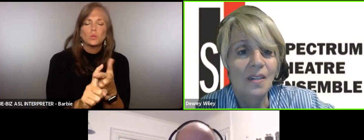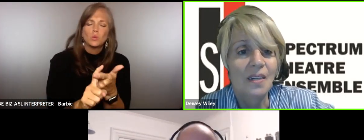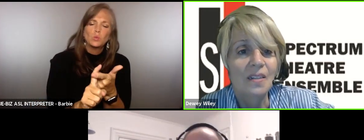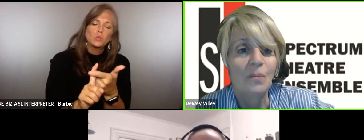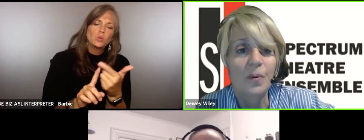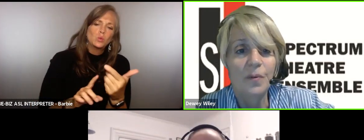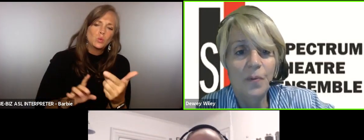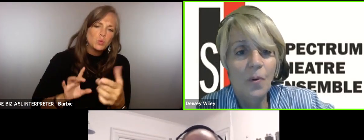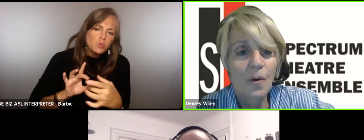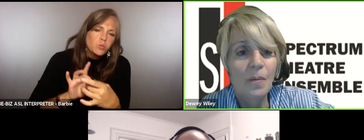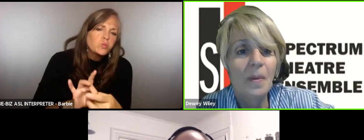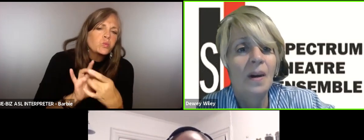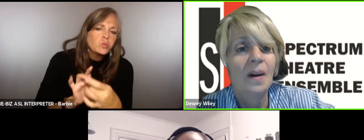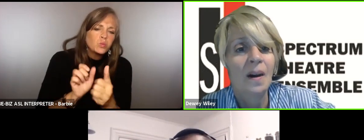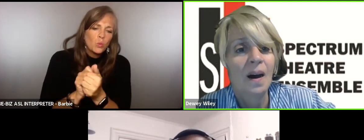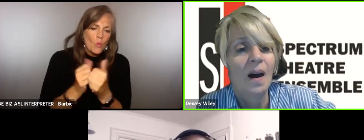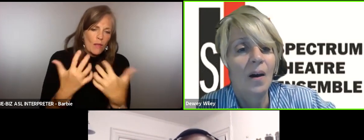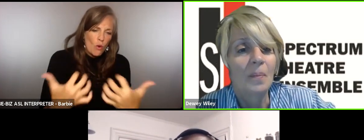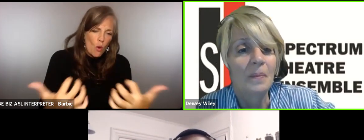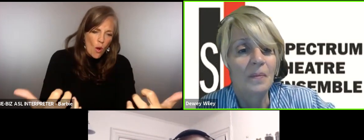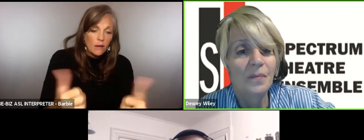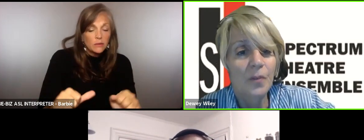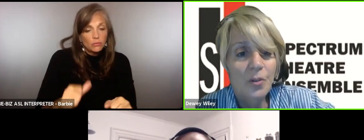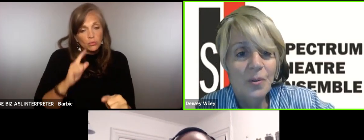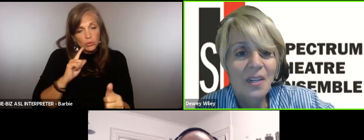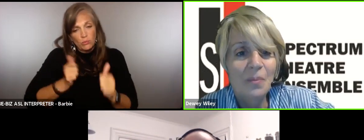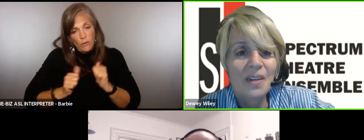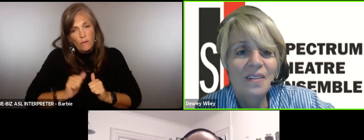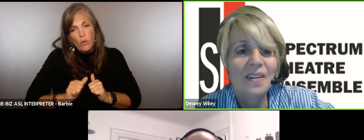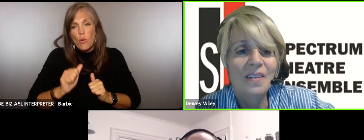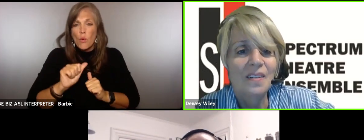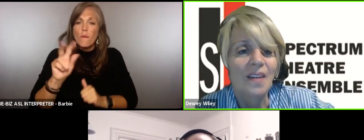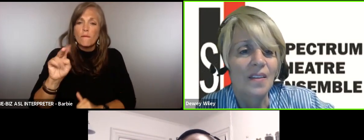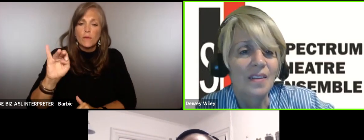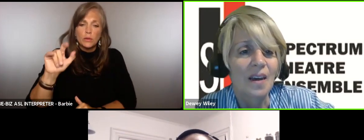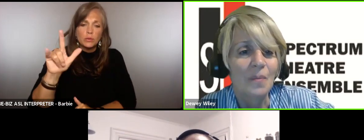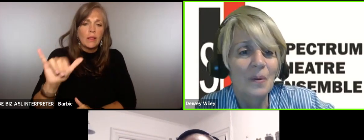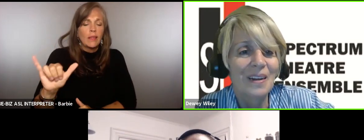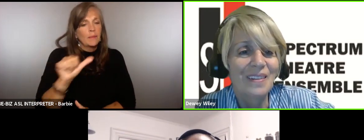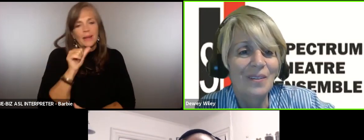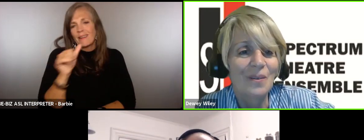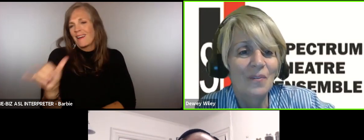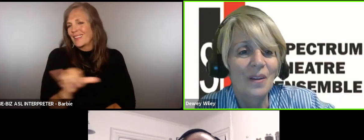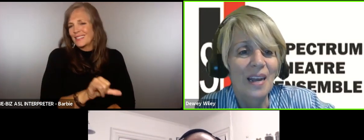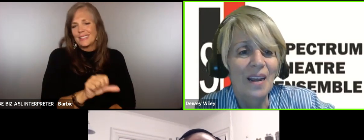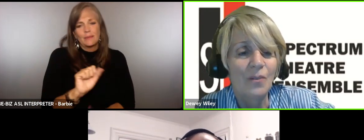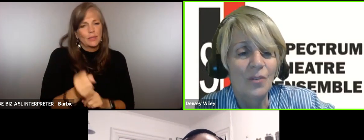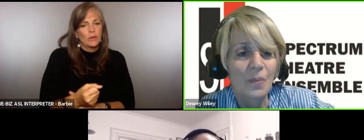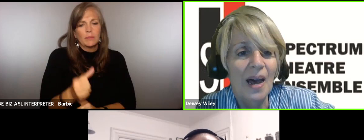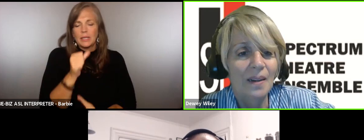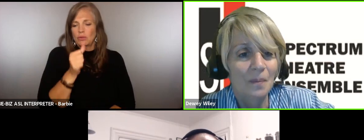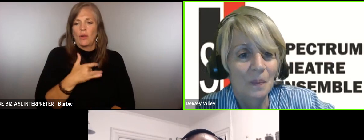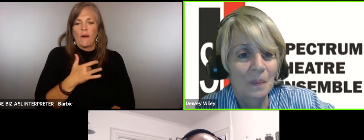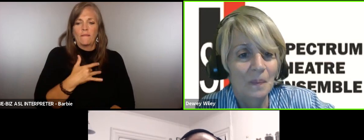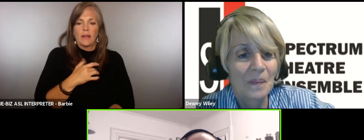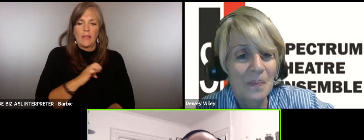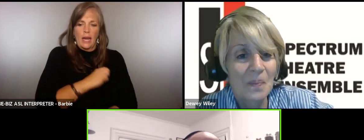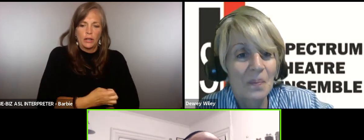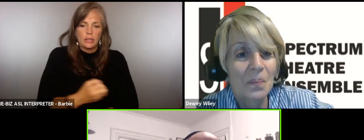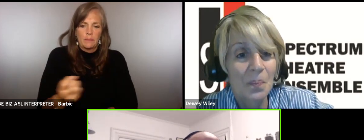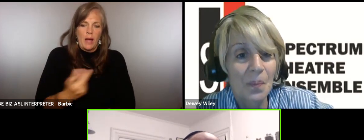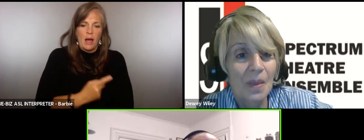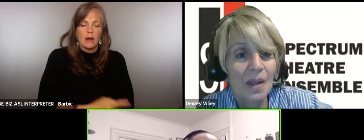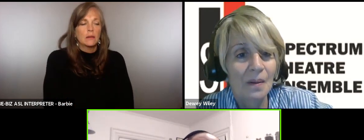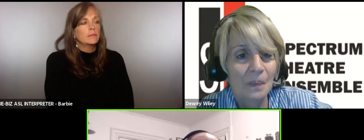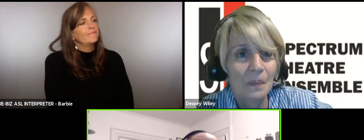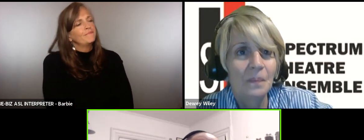audiences and perform um virtually but it's it's just not the same because you don't feel that energy back you know let